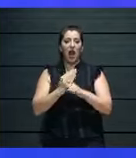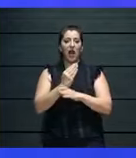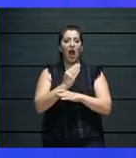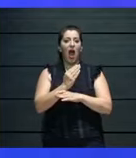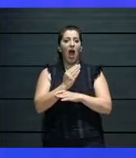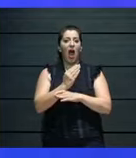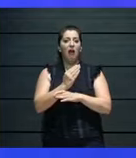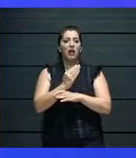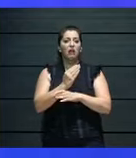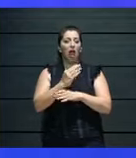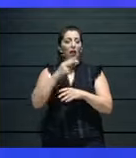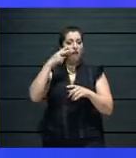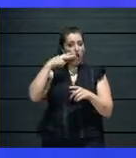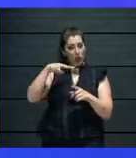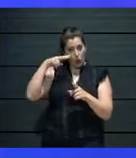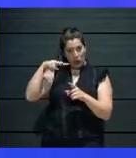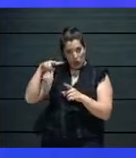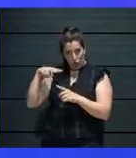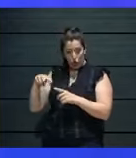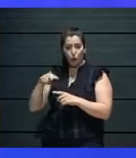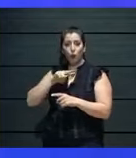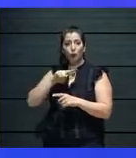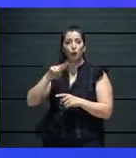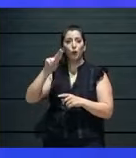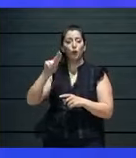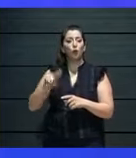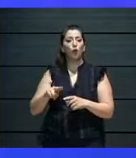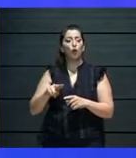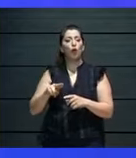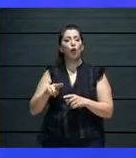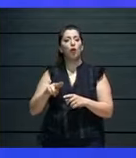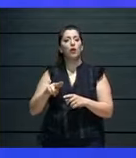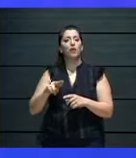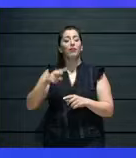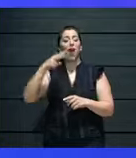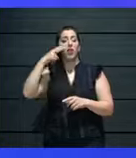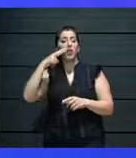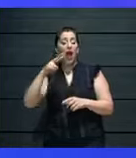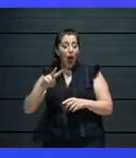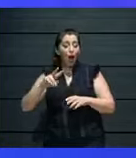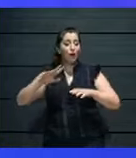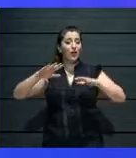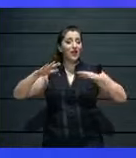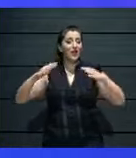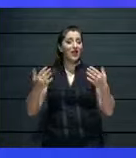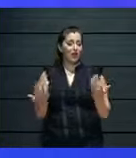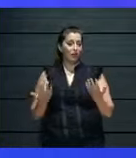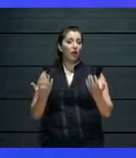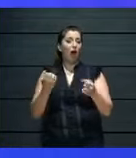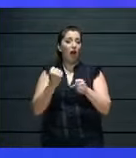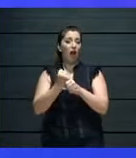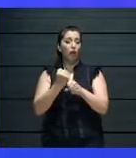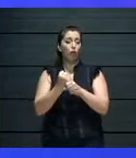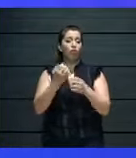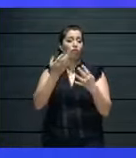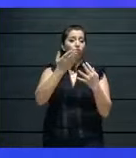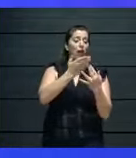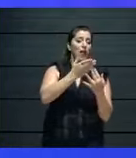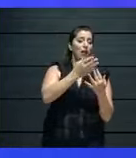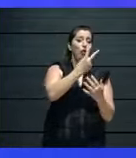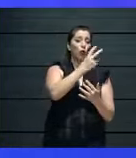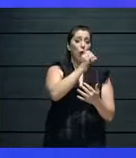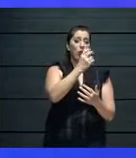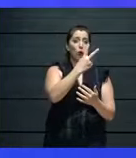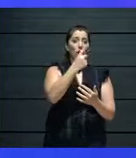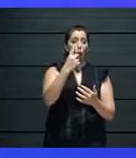which we're looking at between 21 and 25. And, obviously, the, the word digital will have to feature for quite a number of